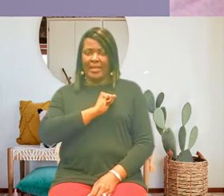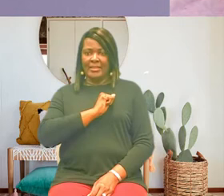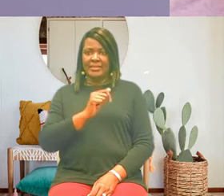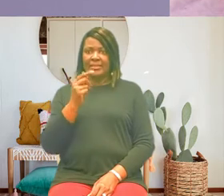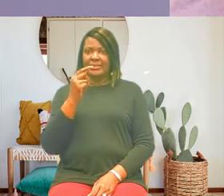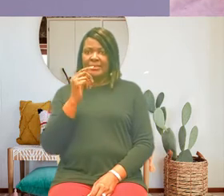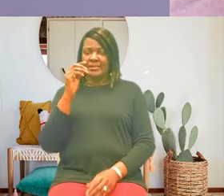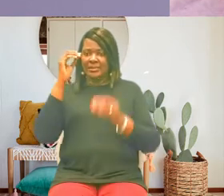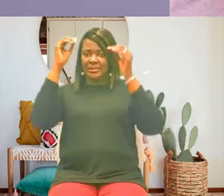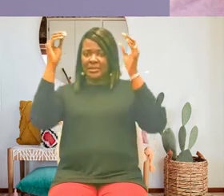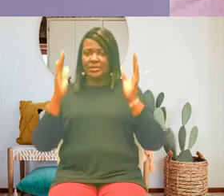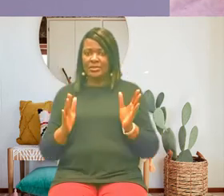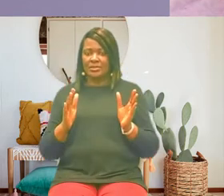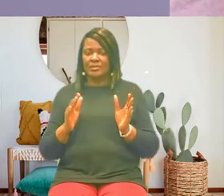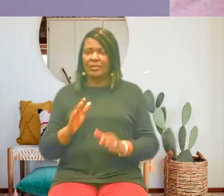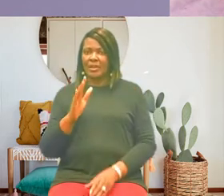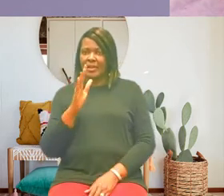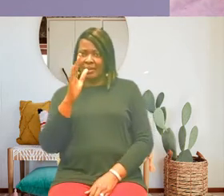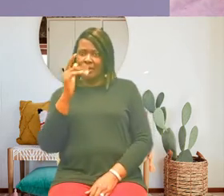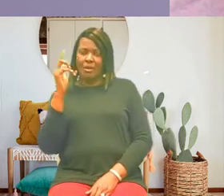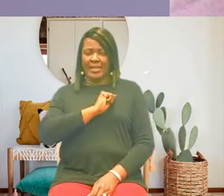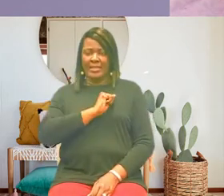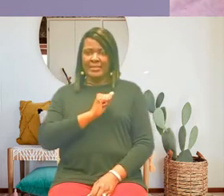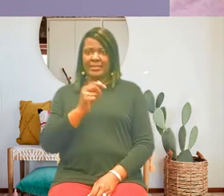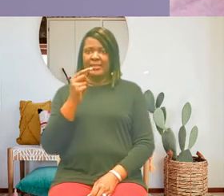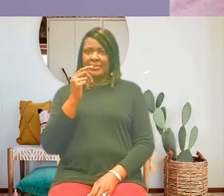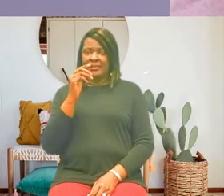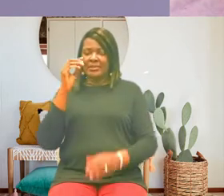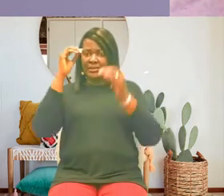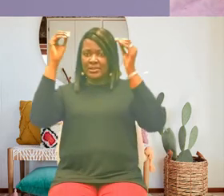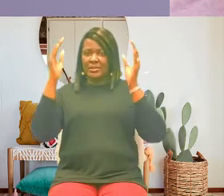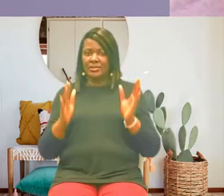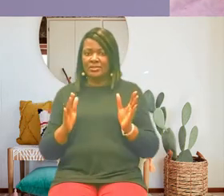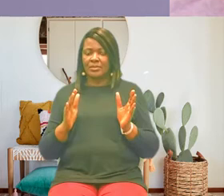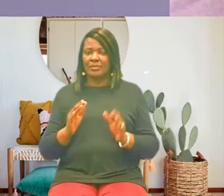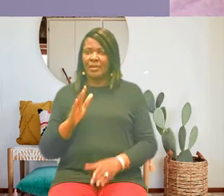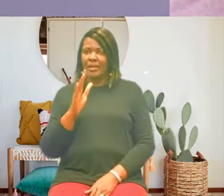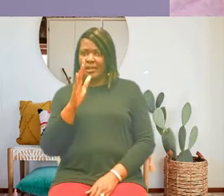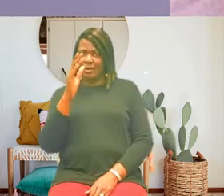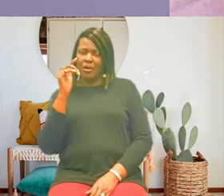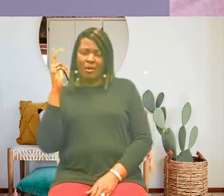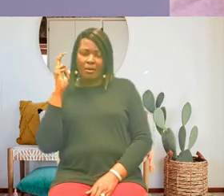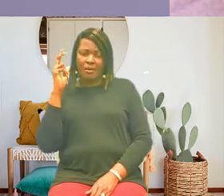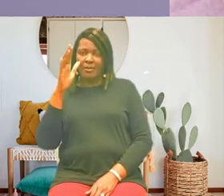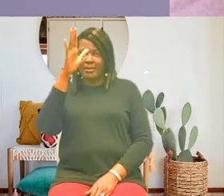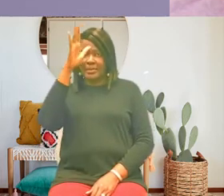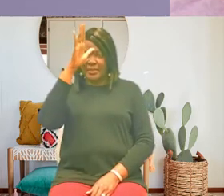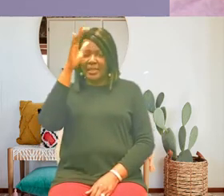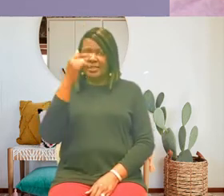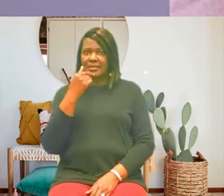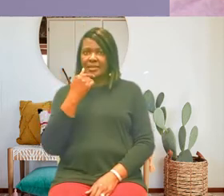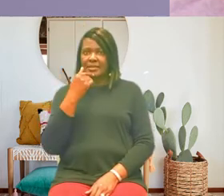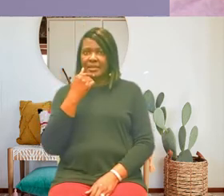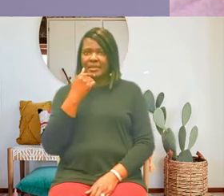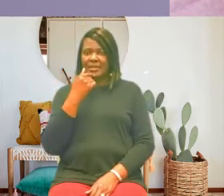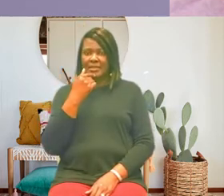survive of her color i wondered what color could she be purple green